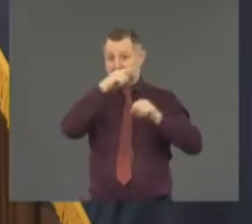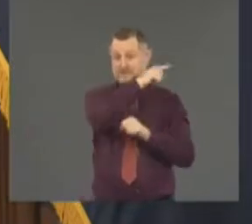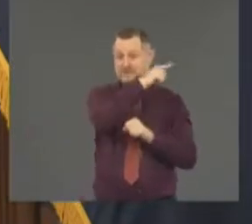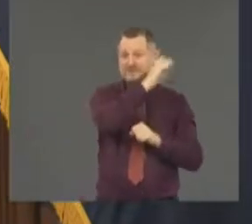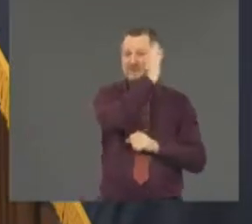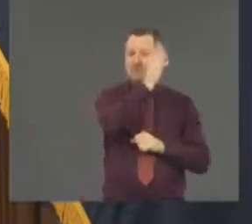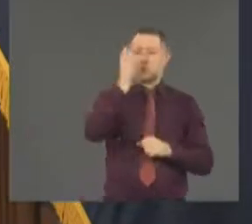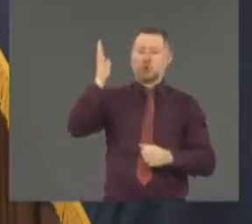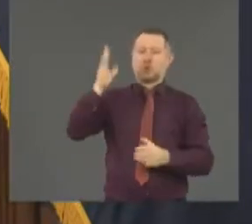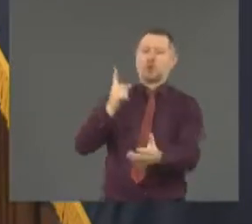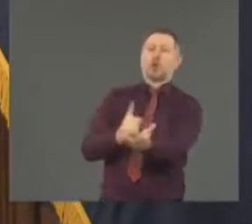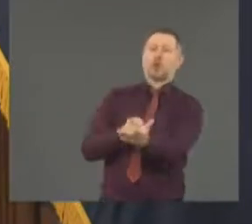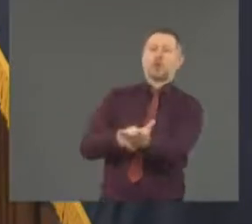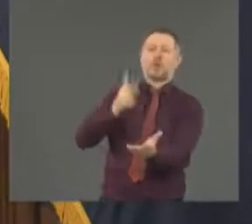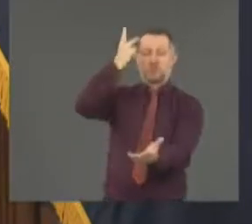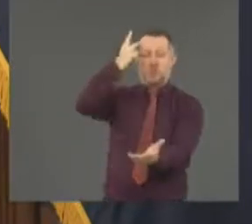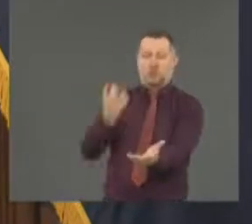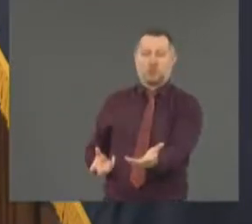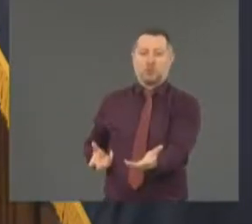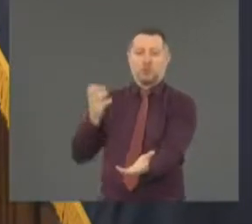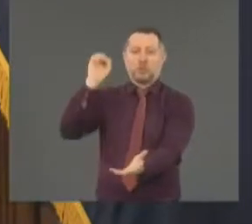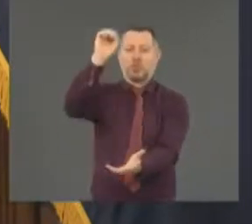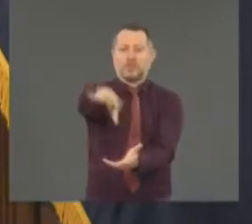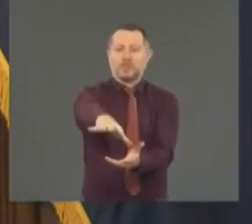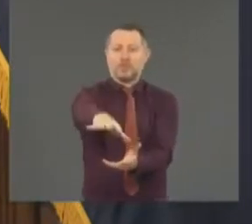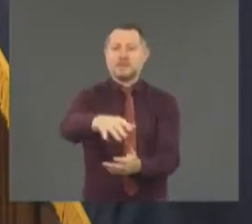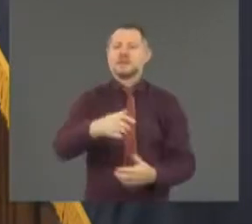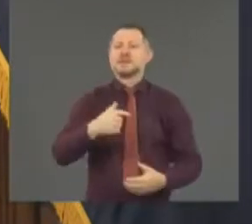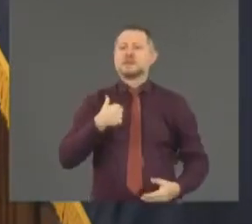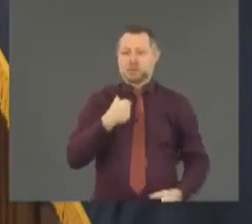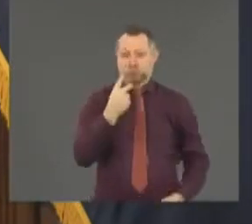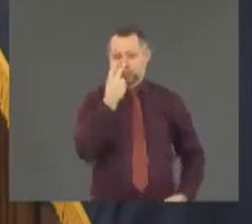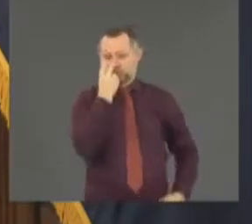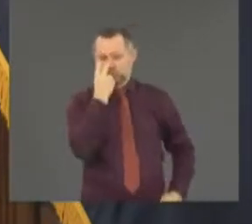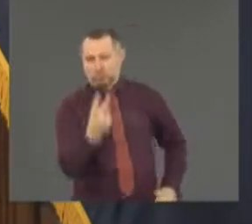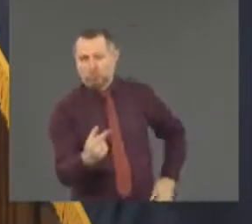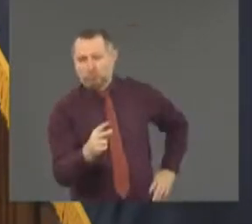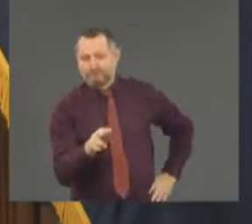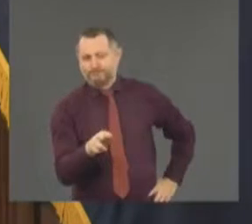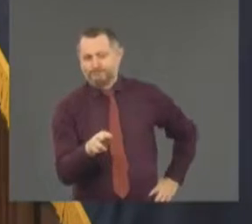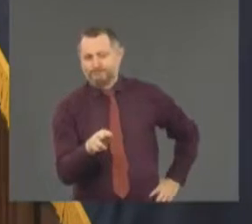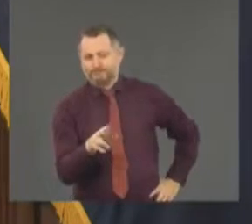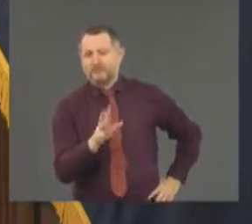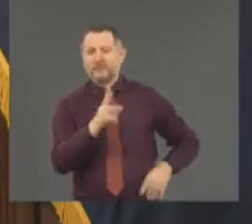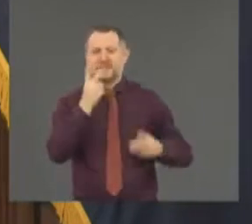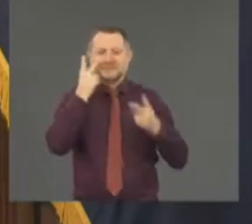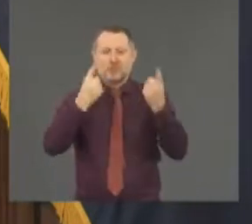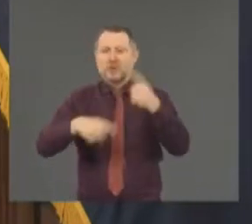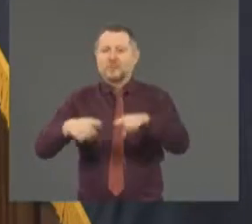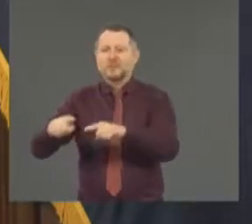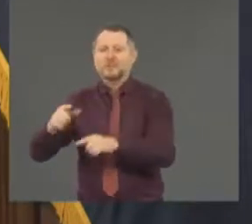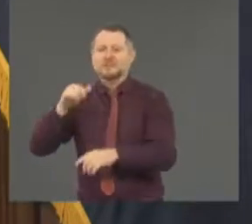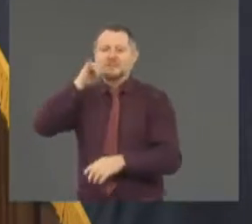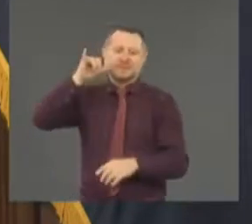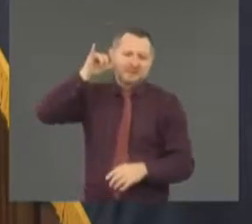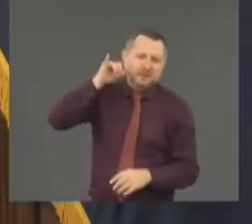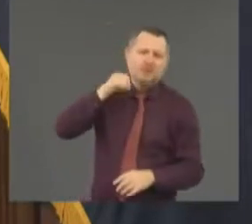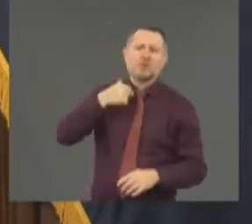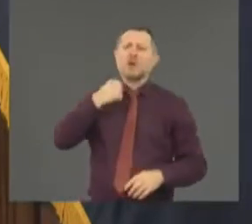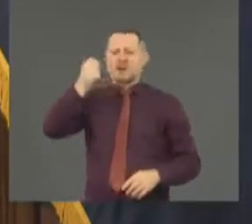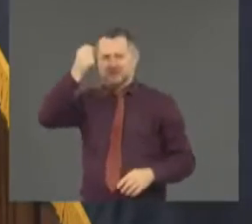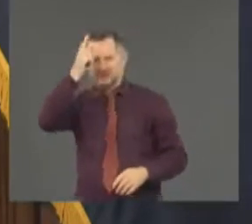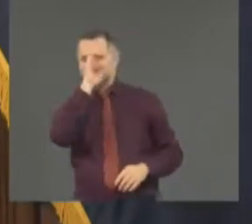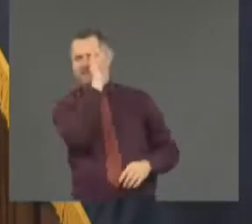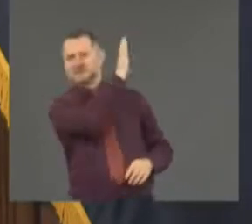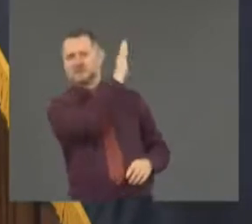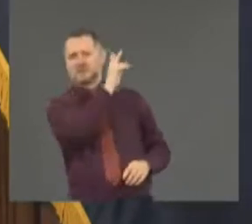I saw the theater yesterday. I understand his political point. he is Mr. Law and